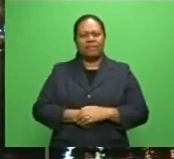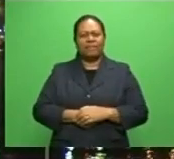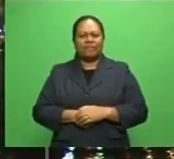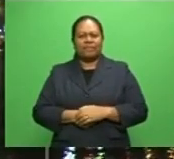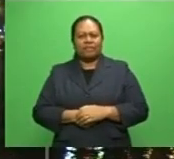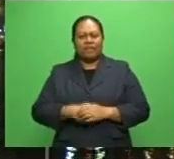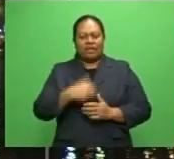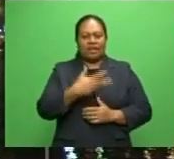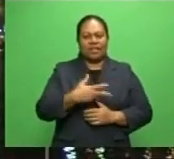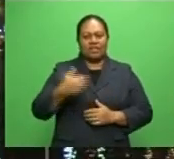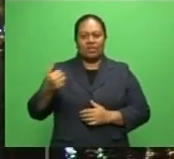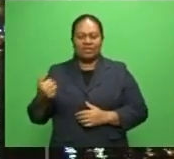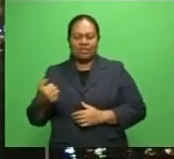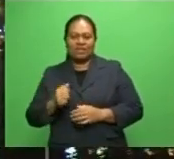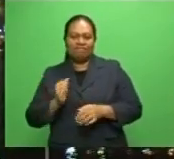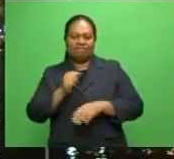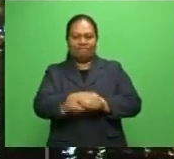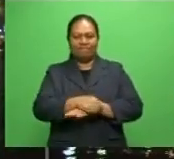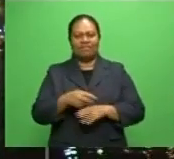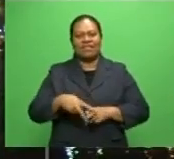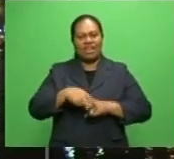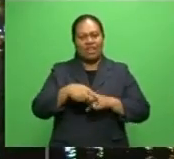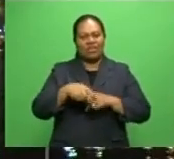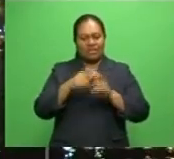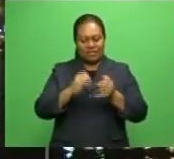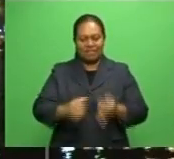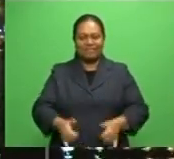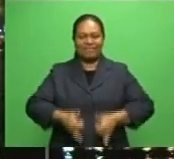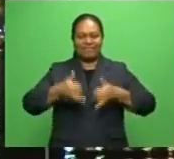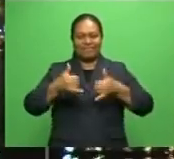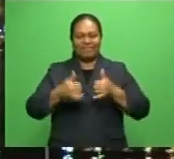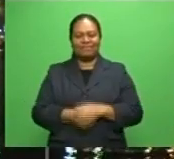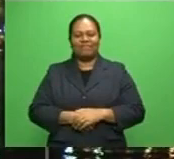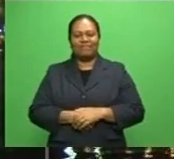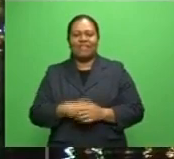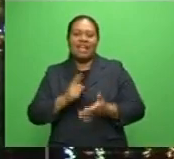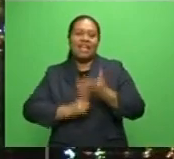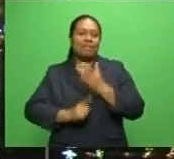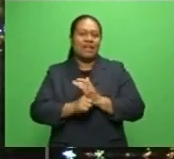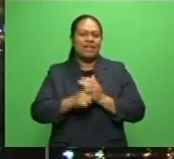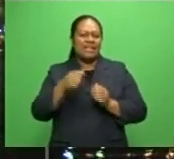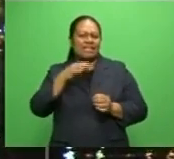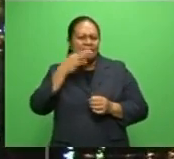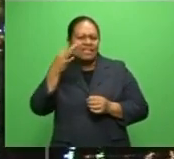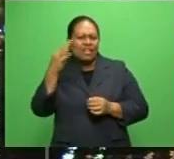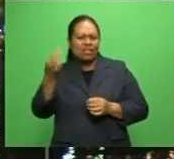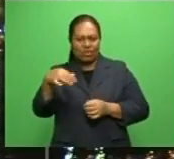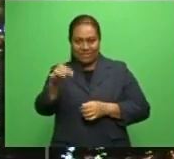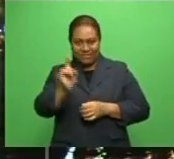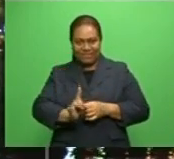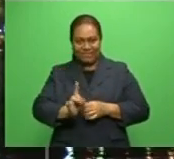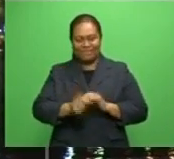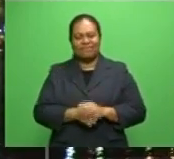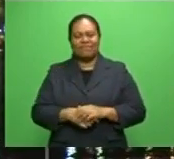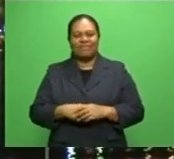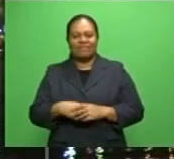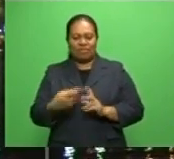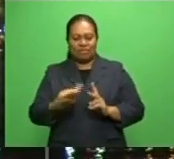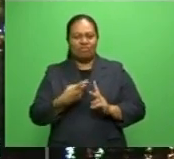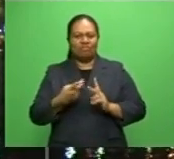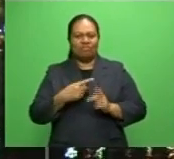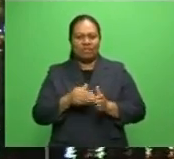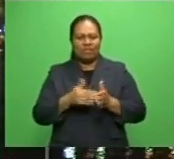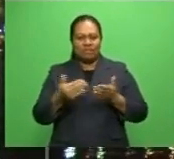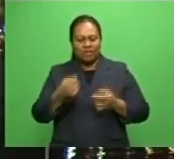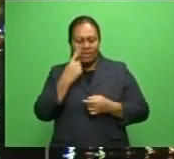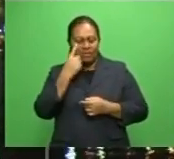9-6 to win round four of the Skipper Cup competition at Lawanga Park in Singatoka today. A match anticipated to be